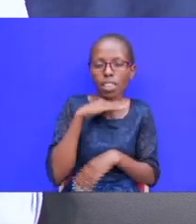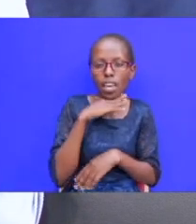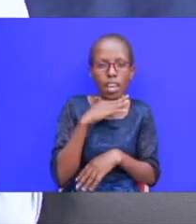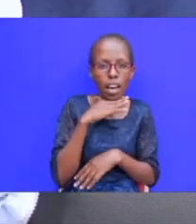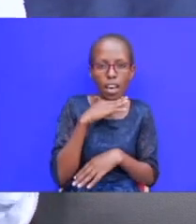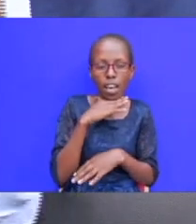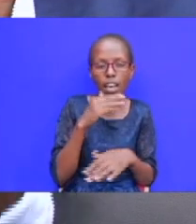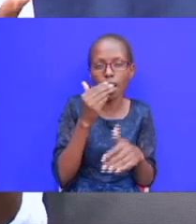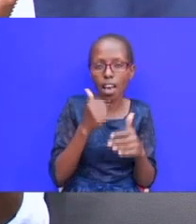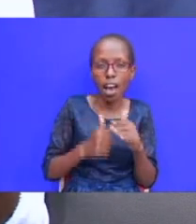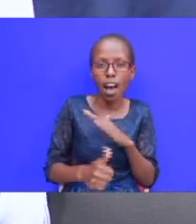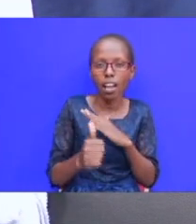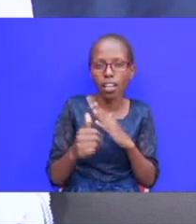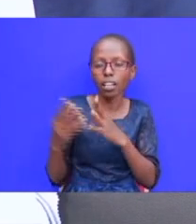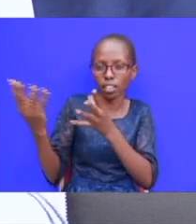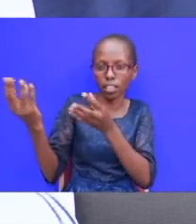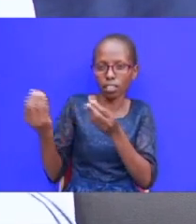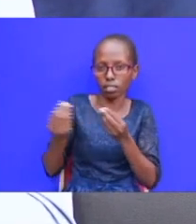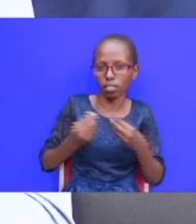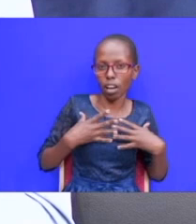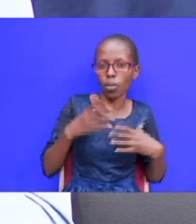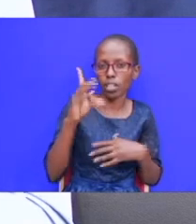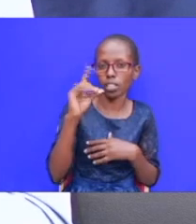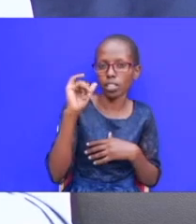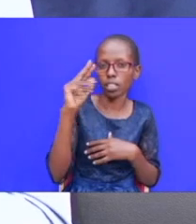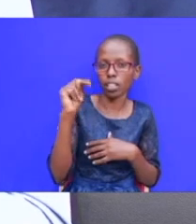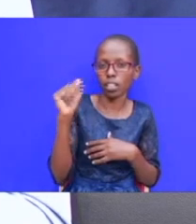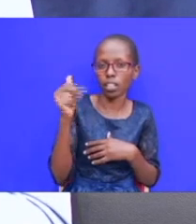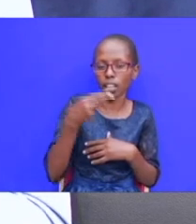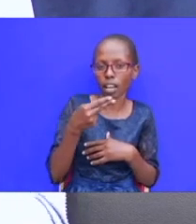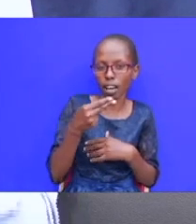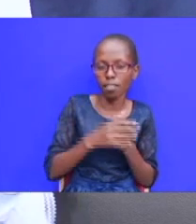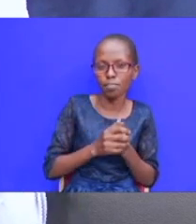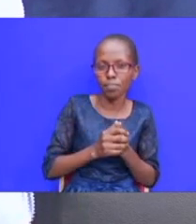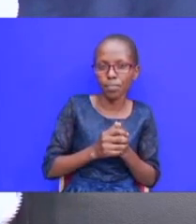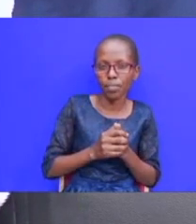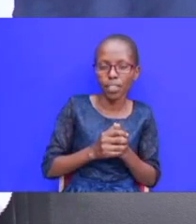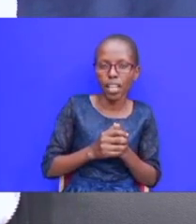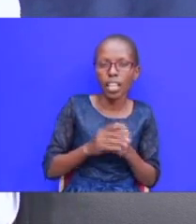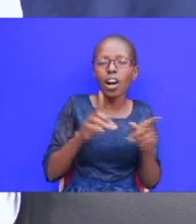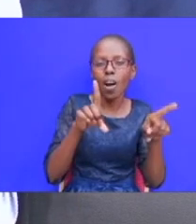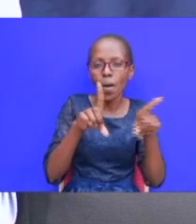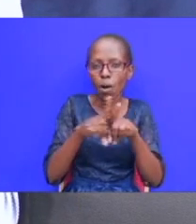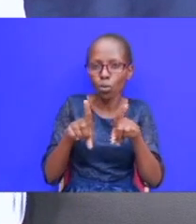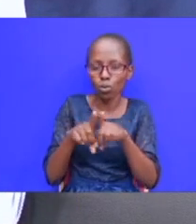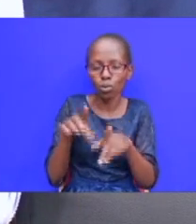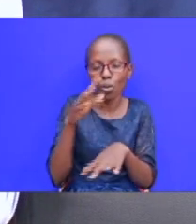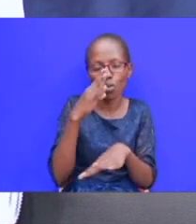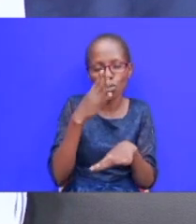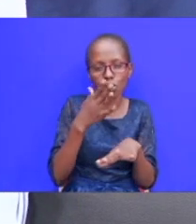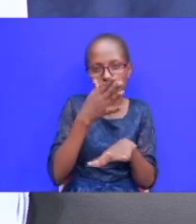um they take away dinner so it's just interesting to find out um that um they were also deceivers